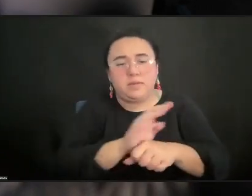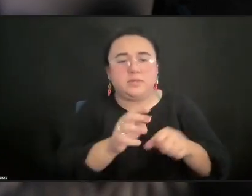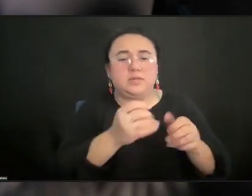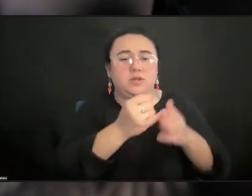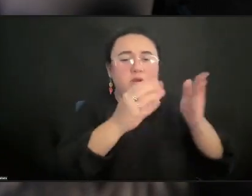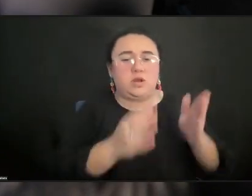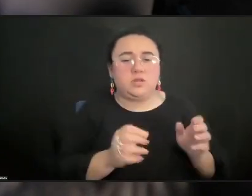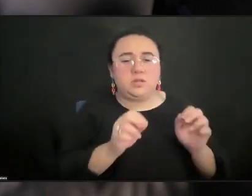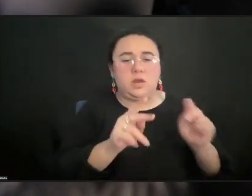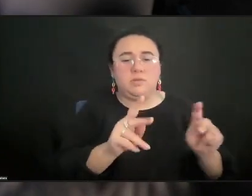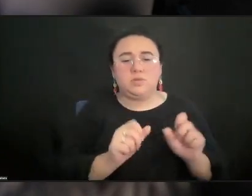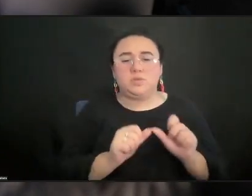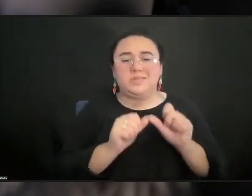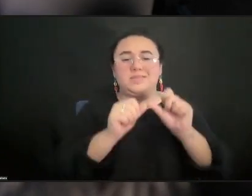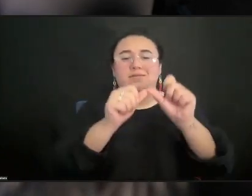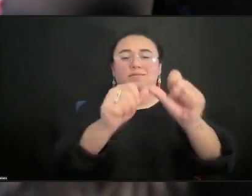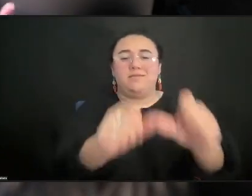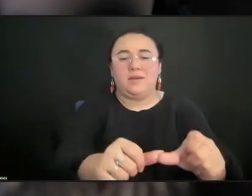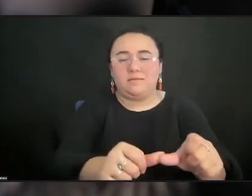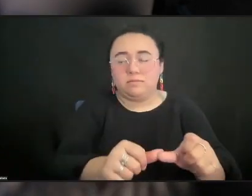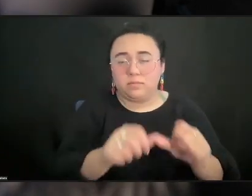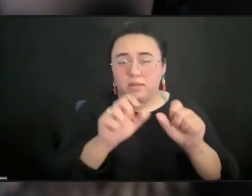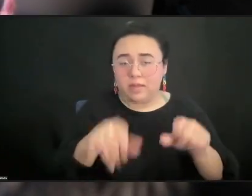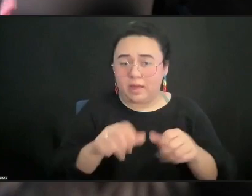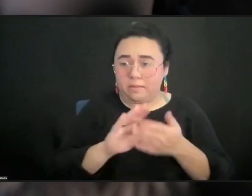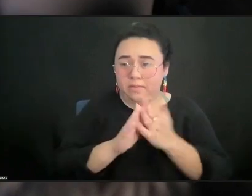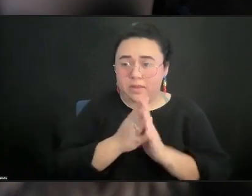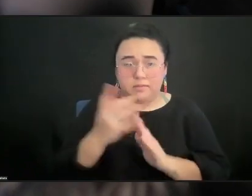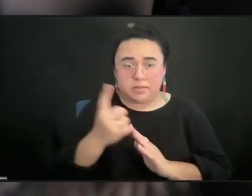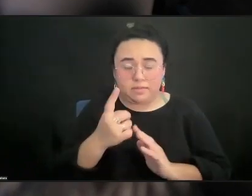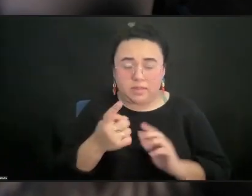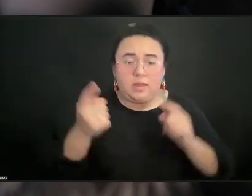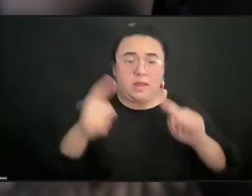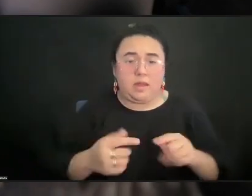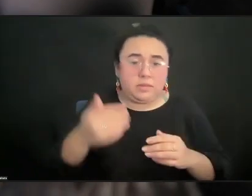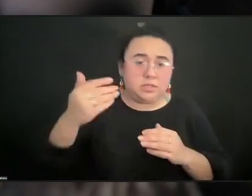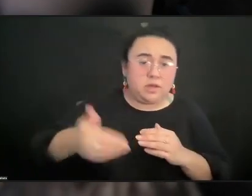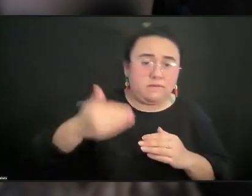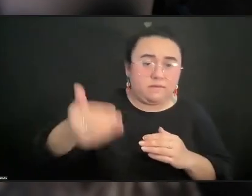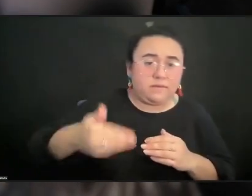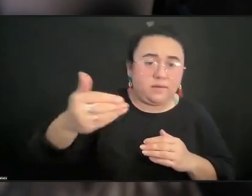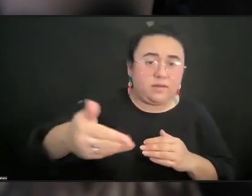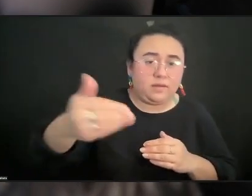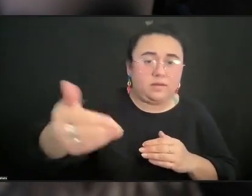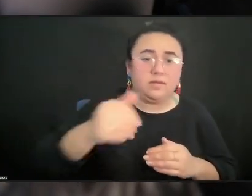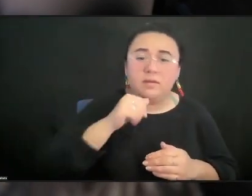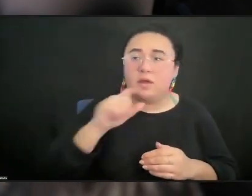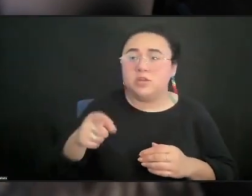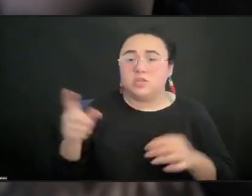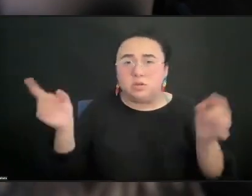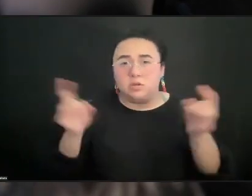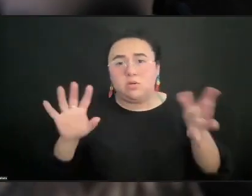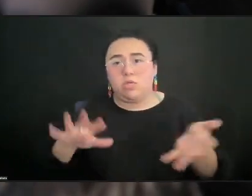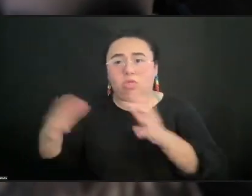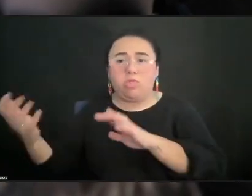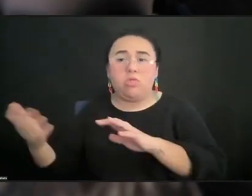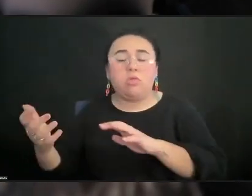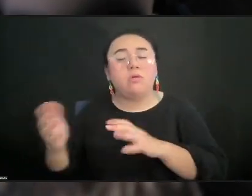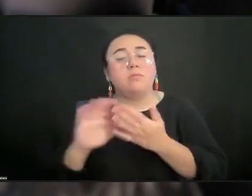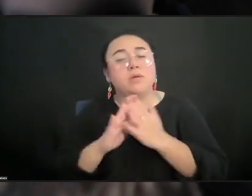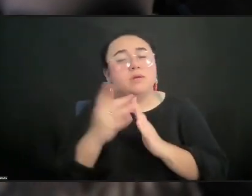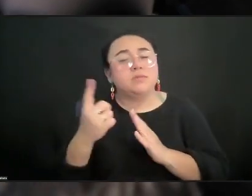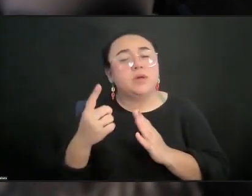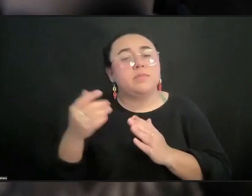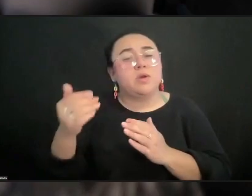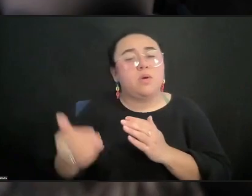So it'd be nice if that could become a sustainable thing, so it doesn't have to only happen in crisis, but that it becomes something over